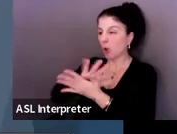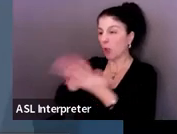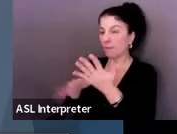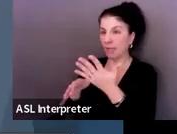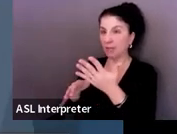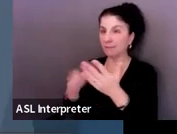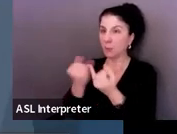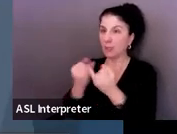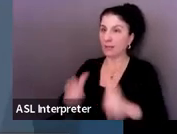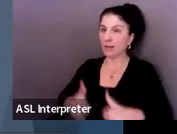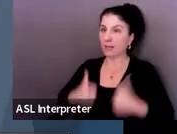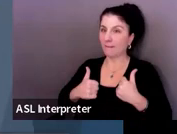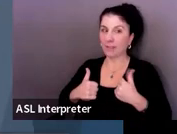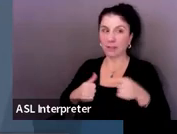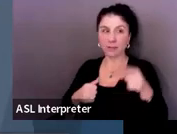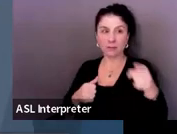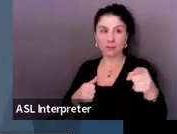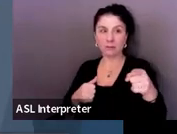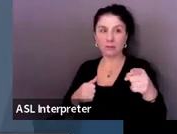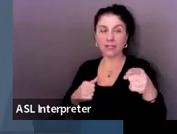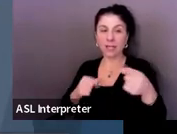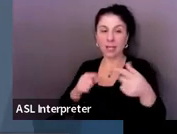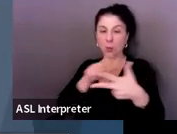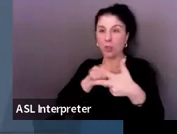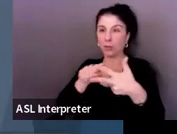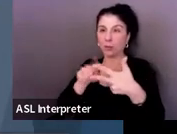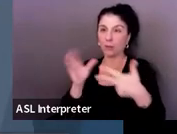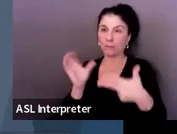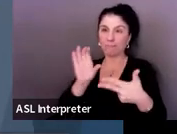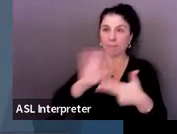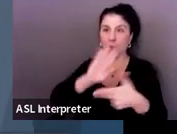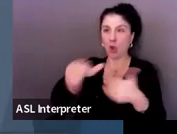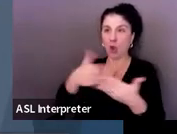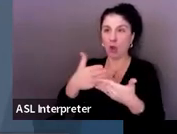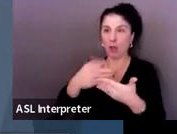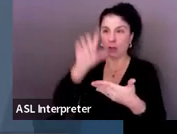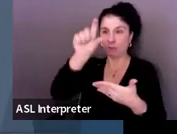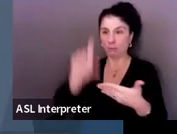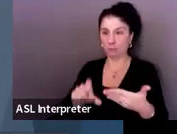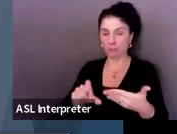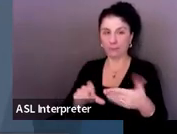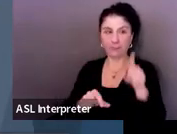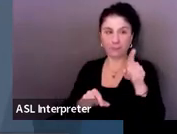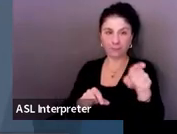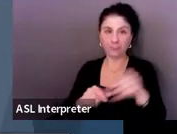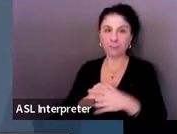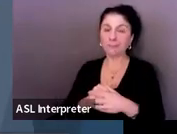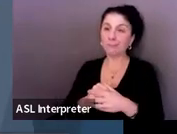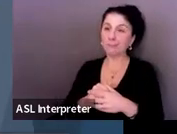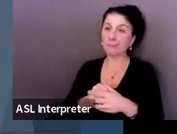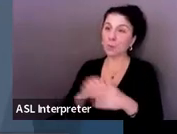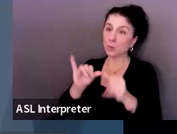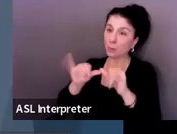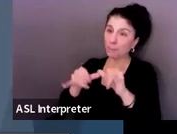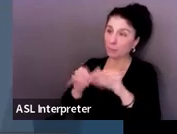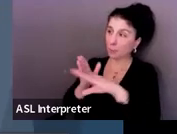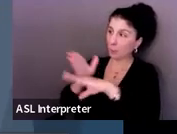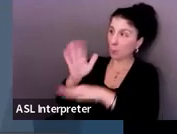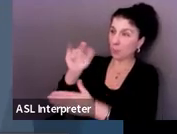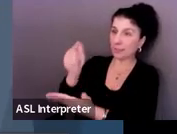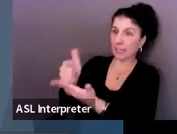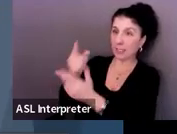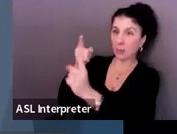So you can see here, these are what Bill's measurable post-secondary goals look like on the IEP.